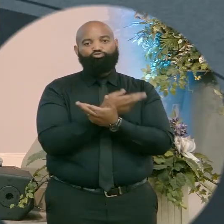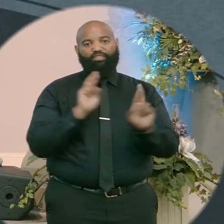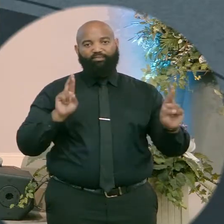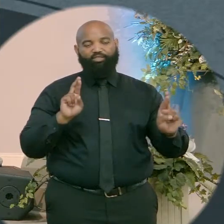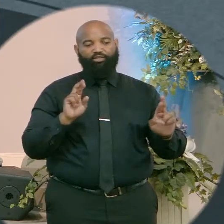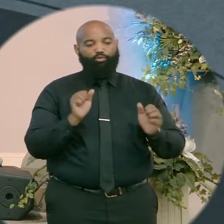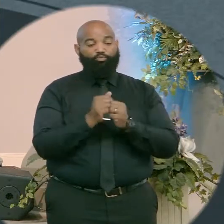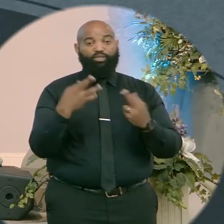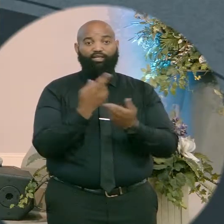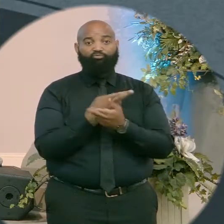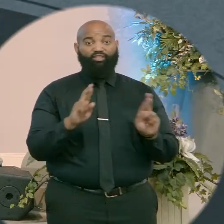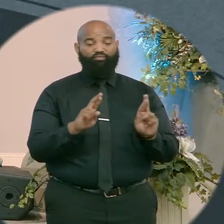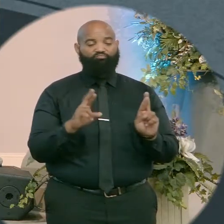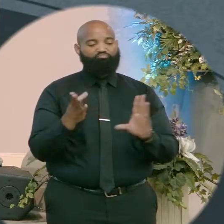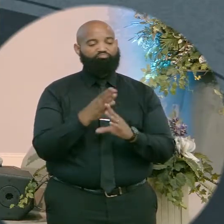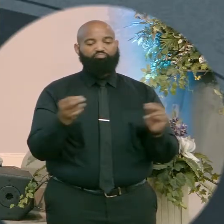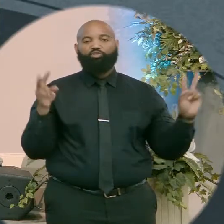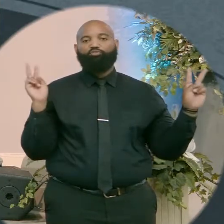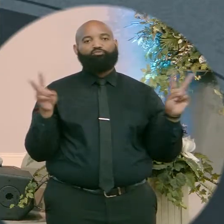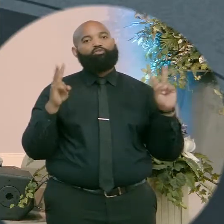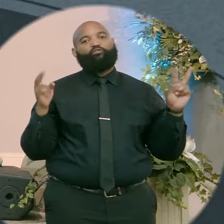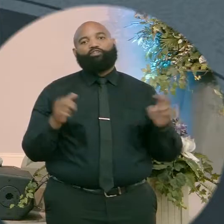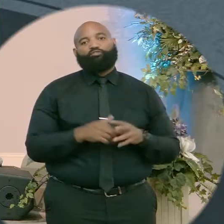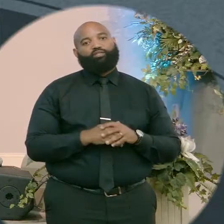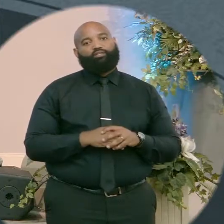to keep Jesus from suffering.